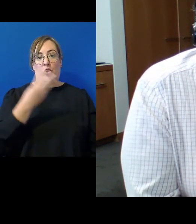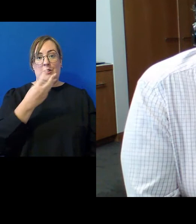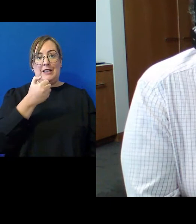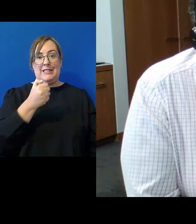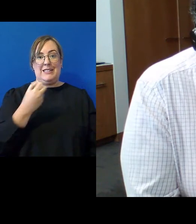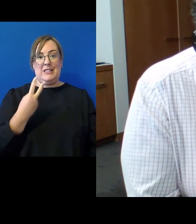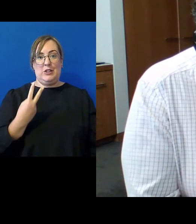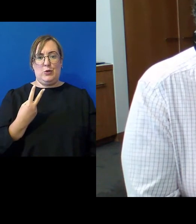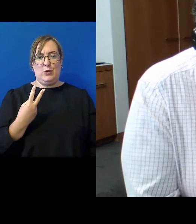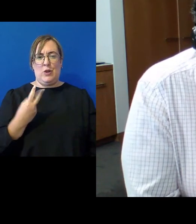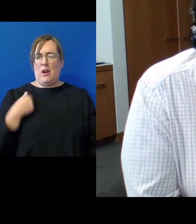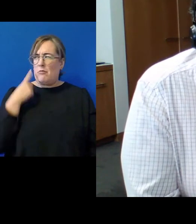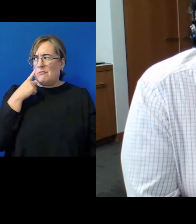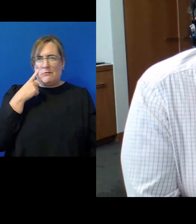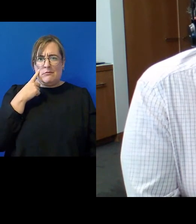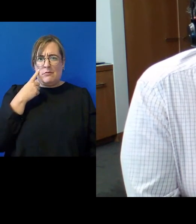which is a little interesting